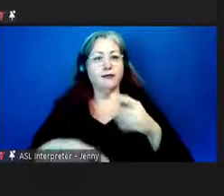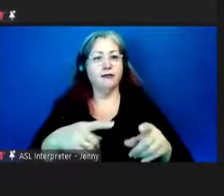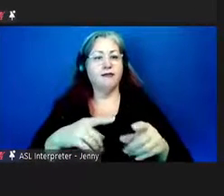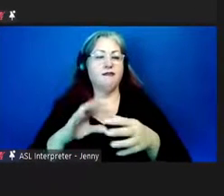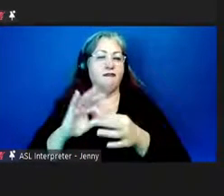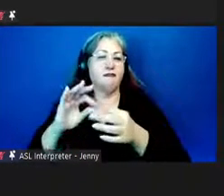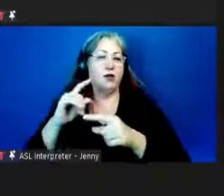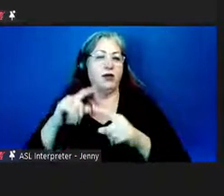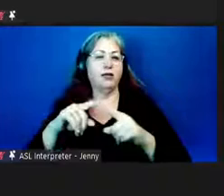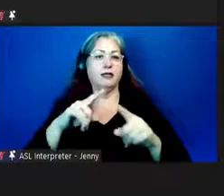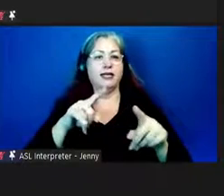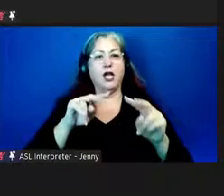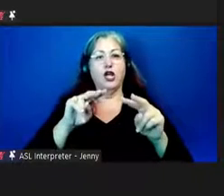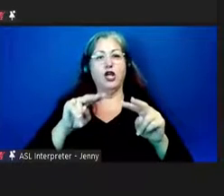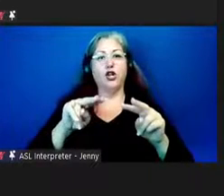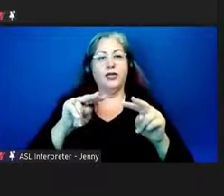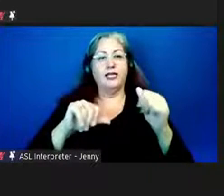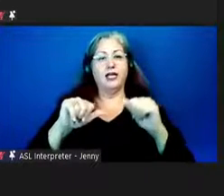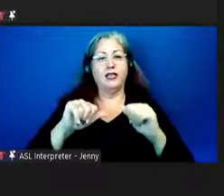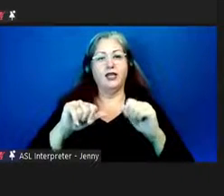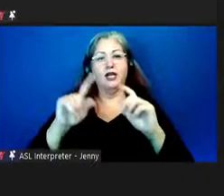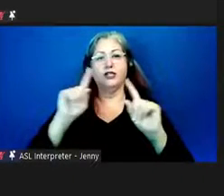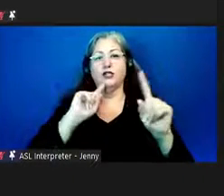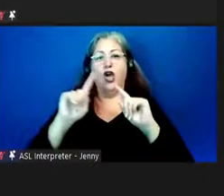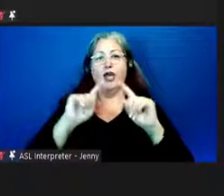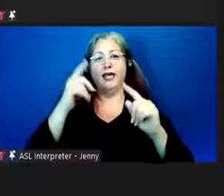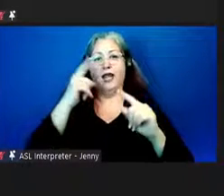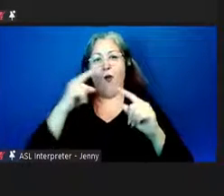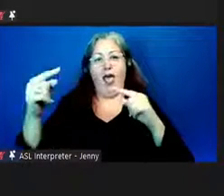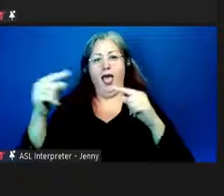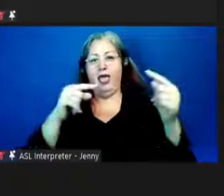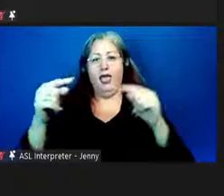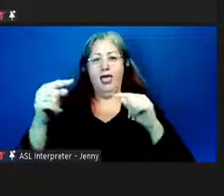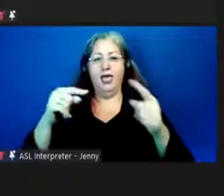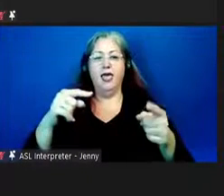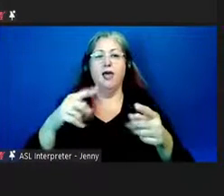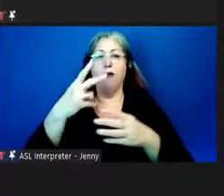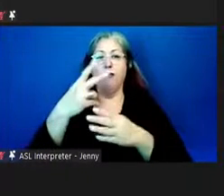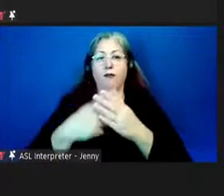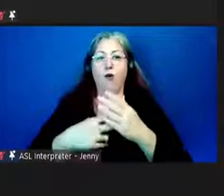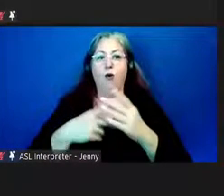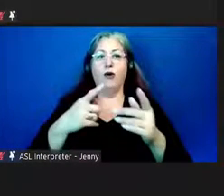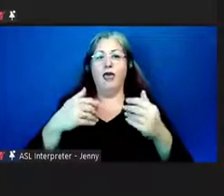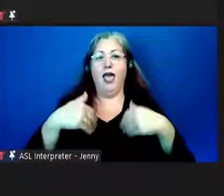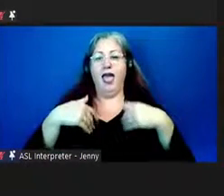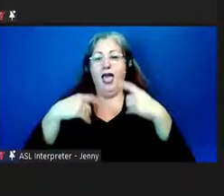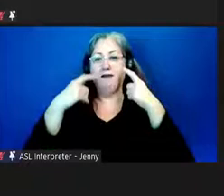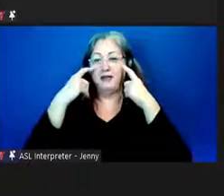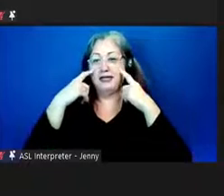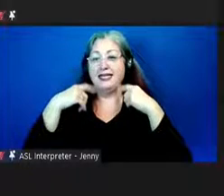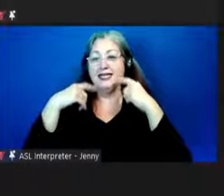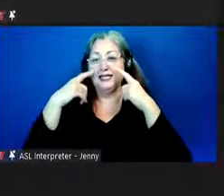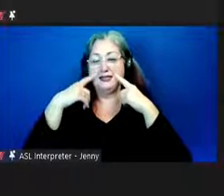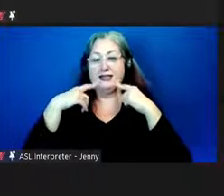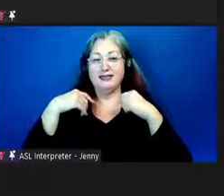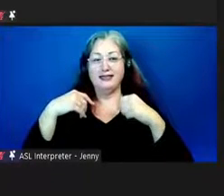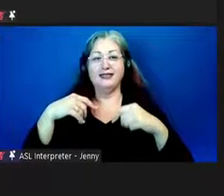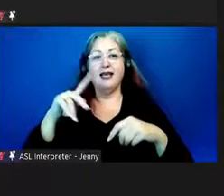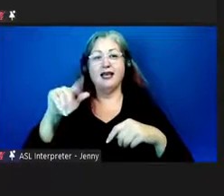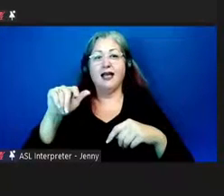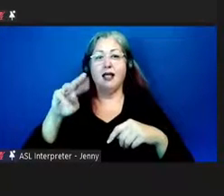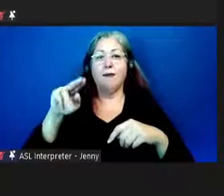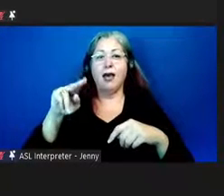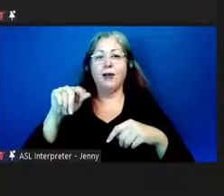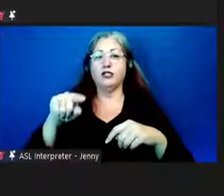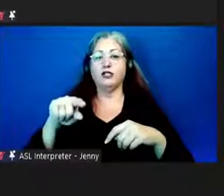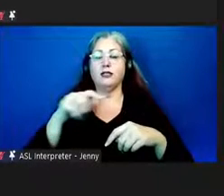They're looking at one another and talking in Hawaiian, and both of them have tears in their eyes. Kalamana Mana is a